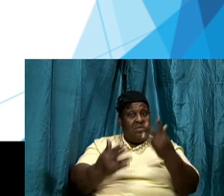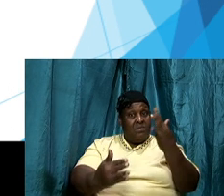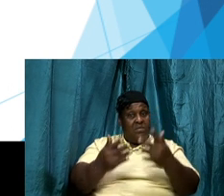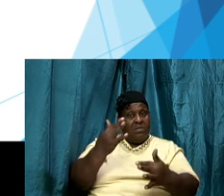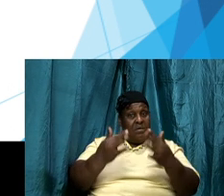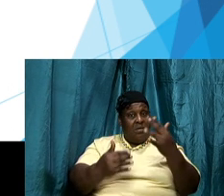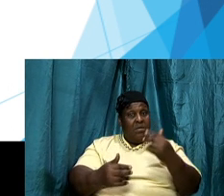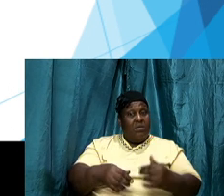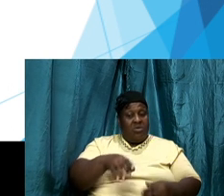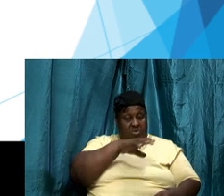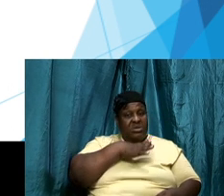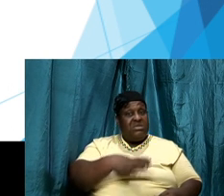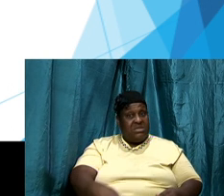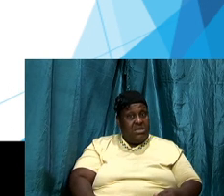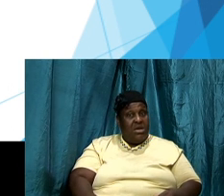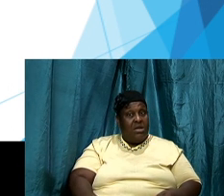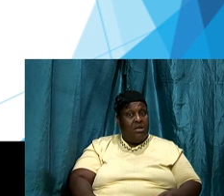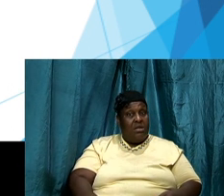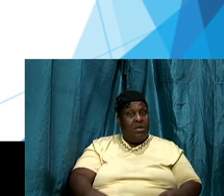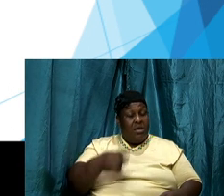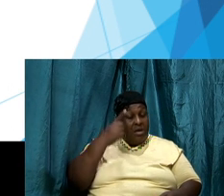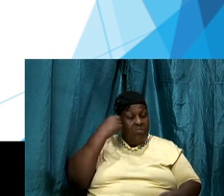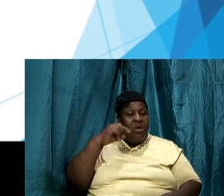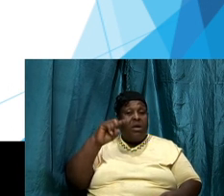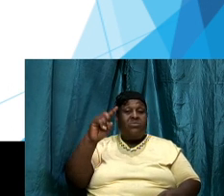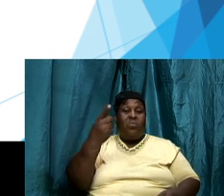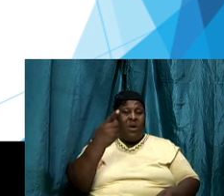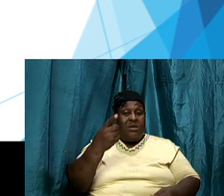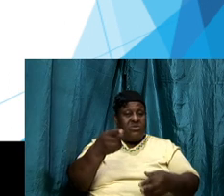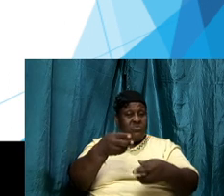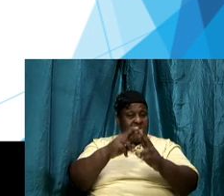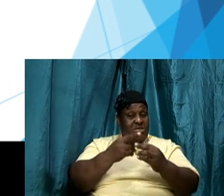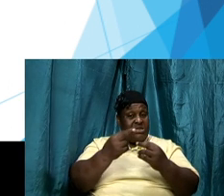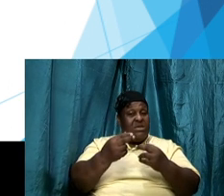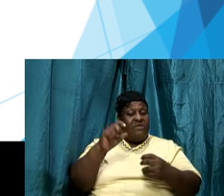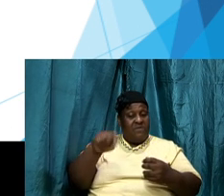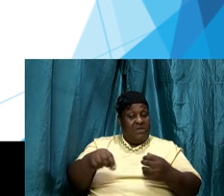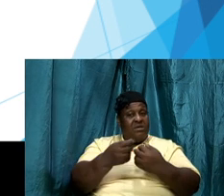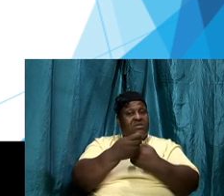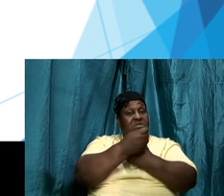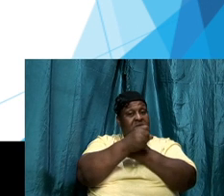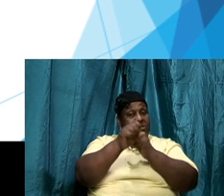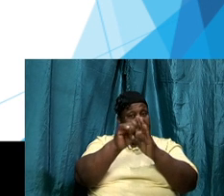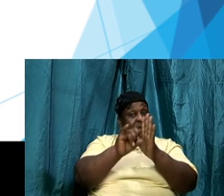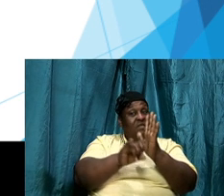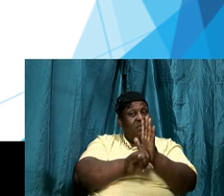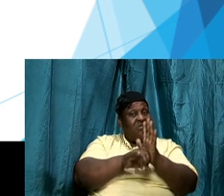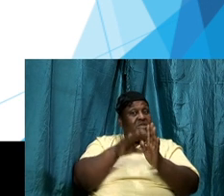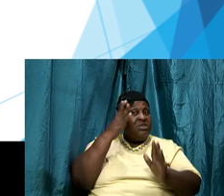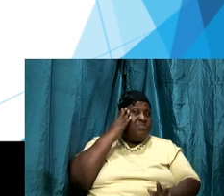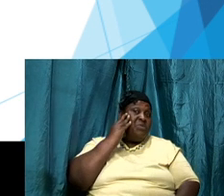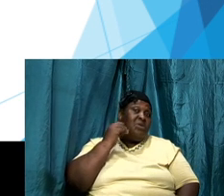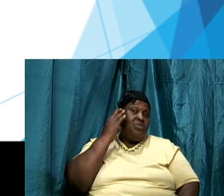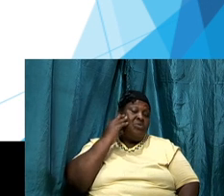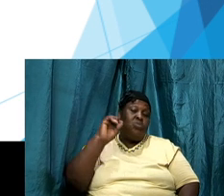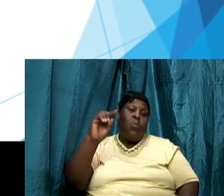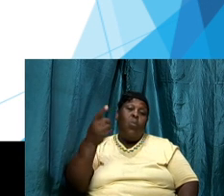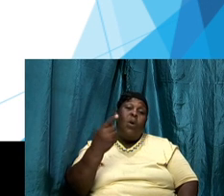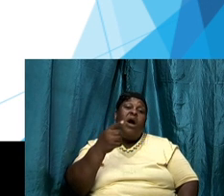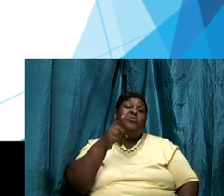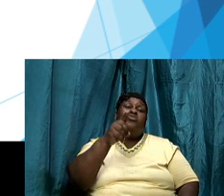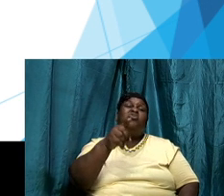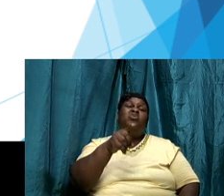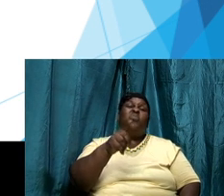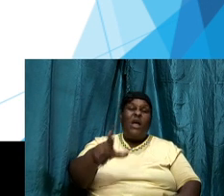because you once received the salvation experience Christians yes because once you were